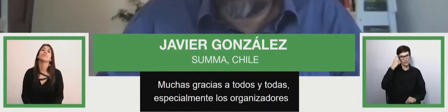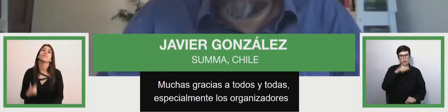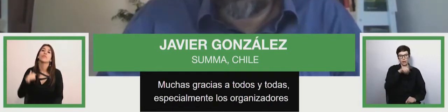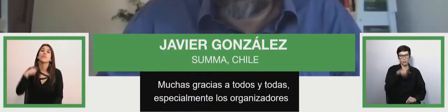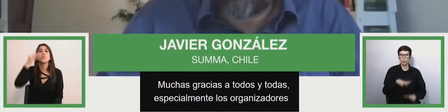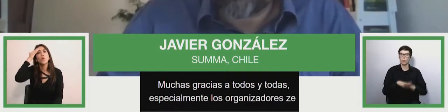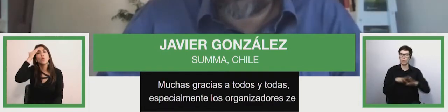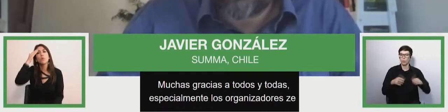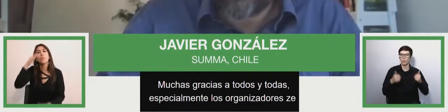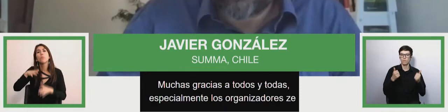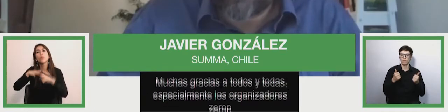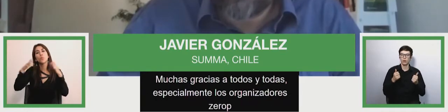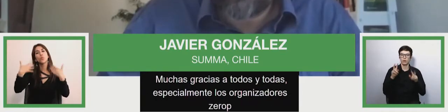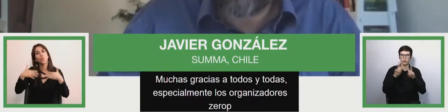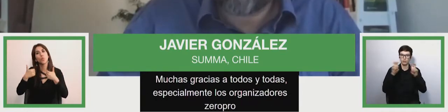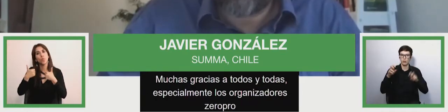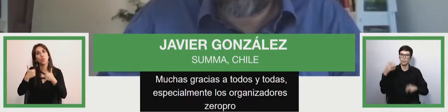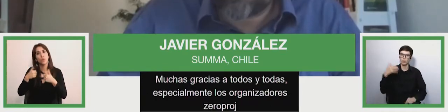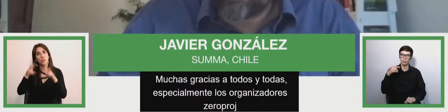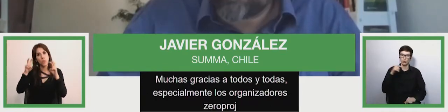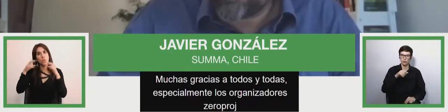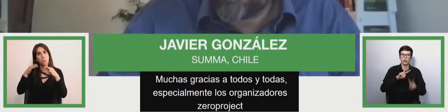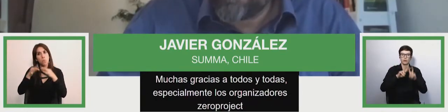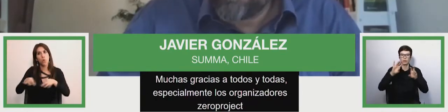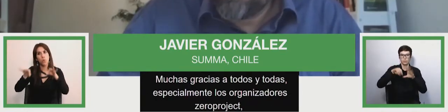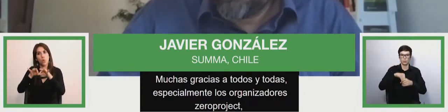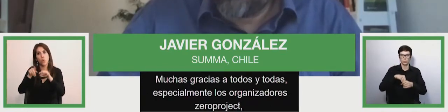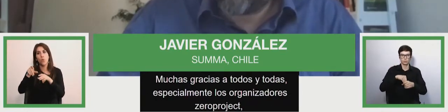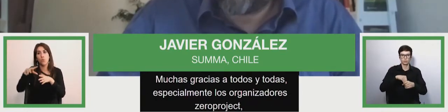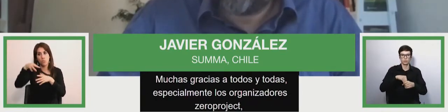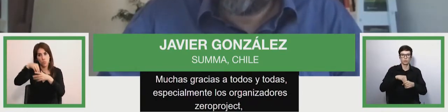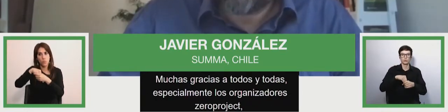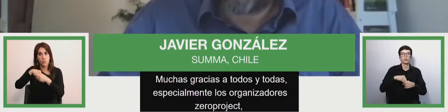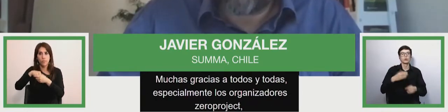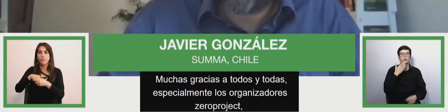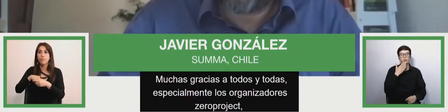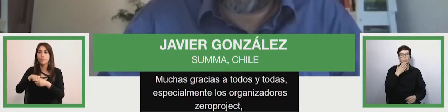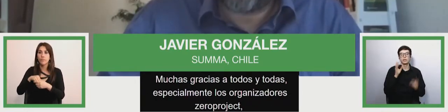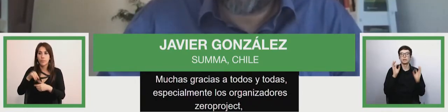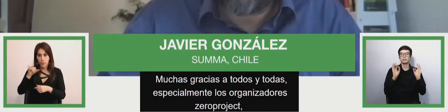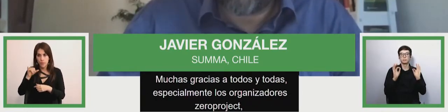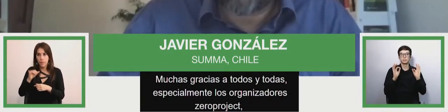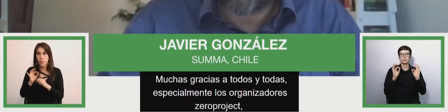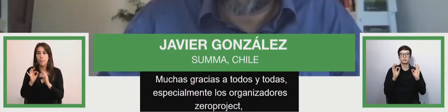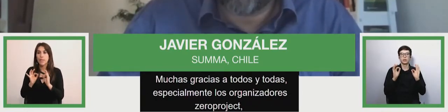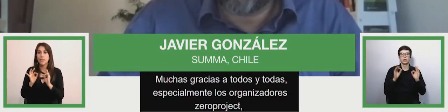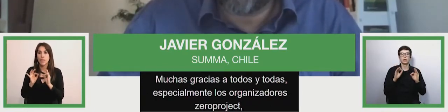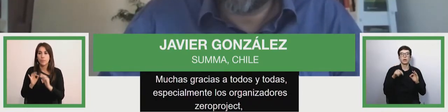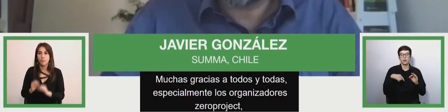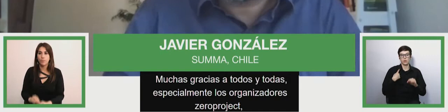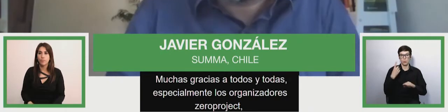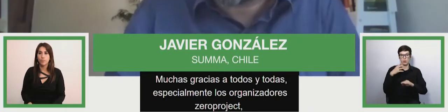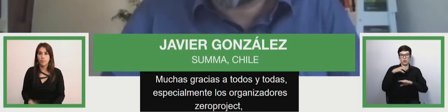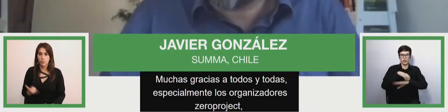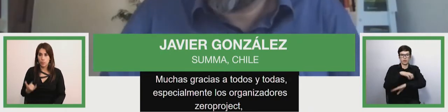It's a fundamental inclusion, particularly in a region which is most unequal region